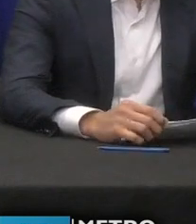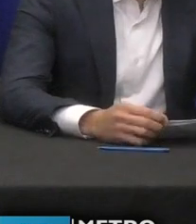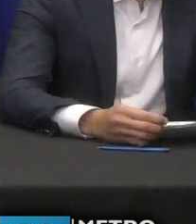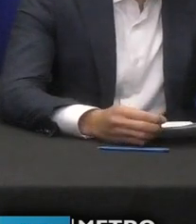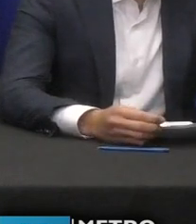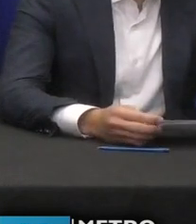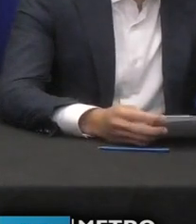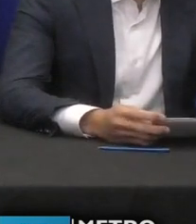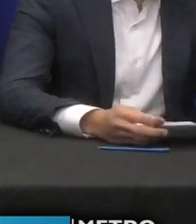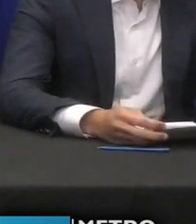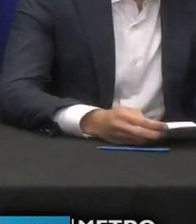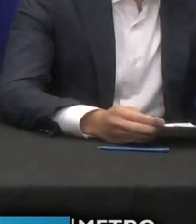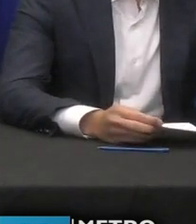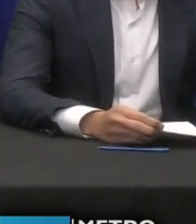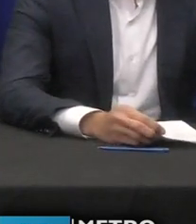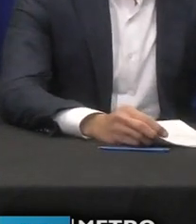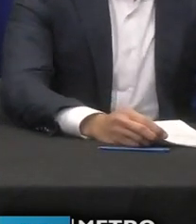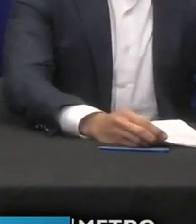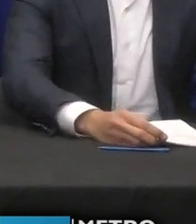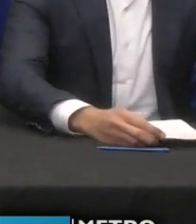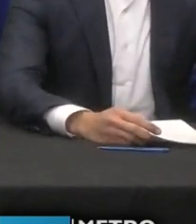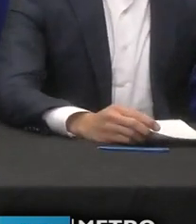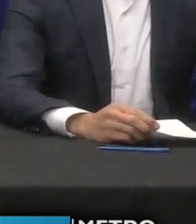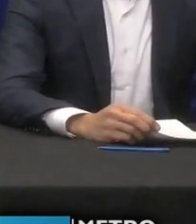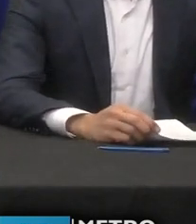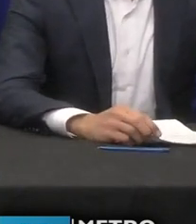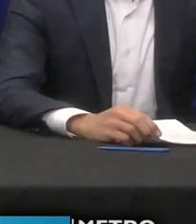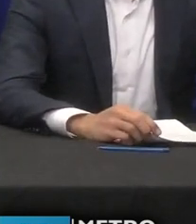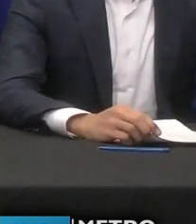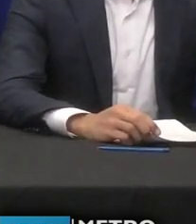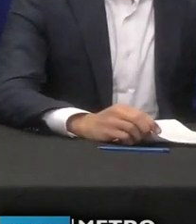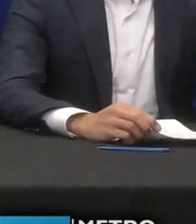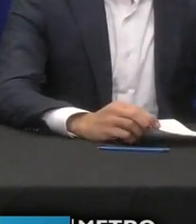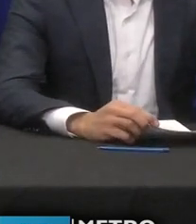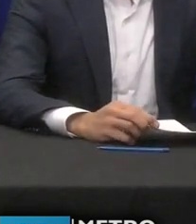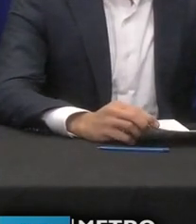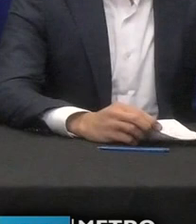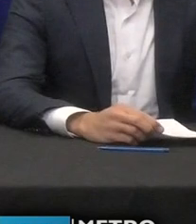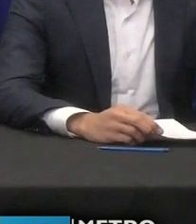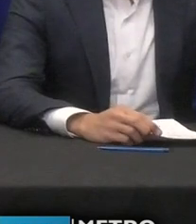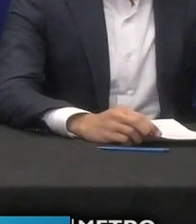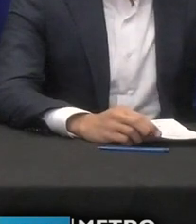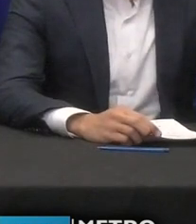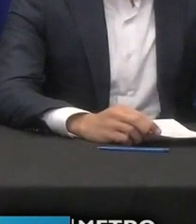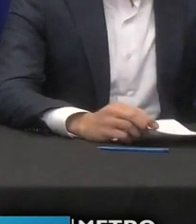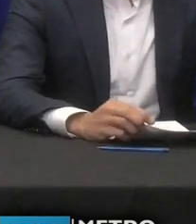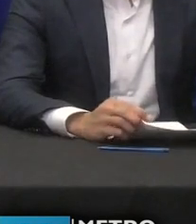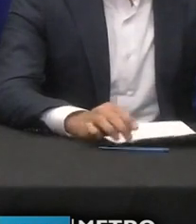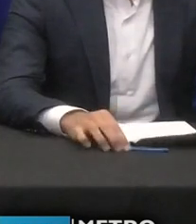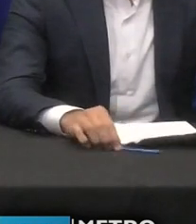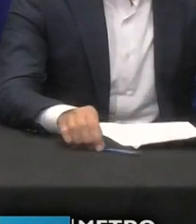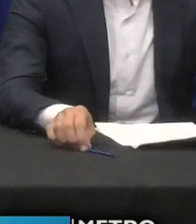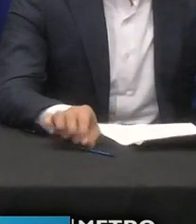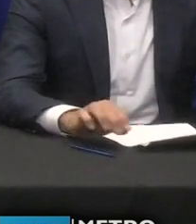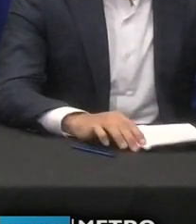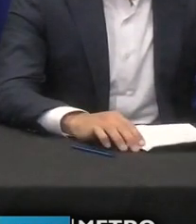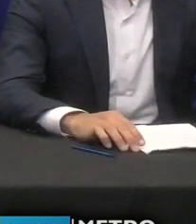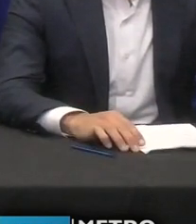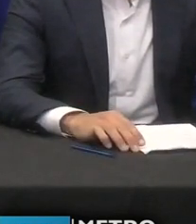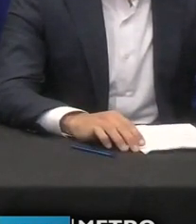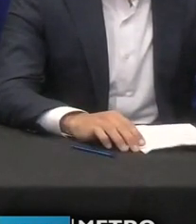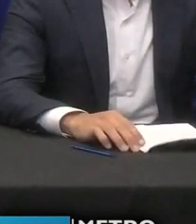Thank you, Mayor Cooper, and good morning, Nashville. Here's the latest on coronavirus in Davidson County. We now have 38